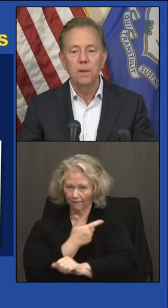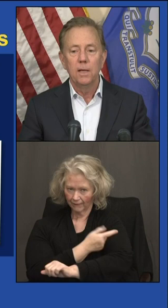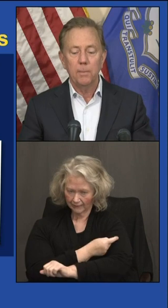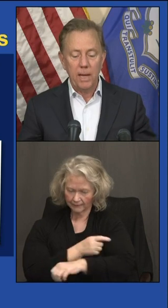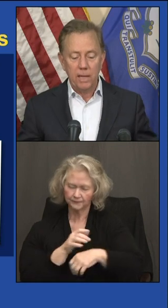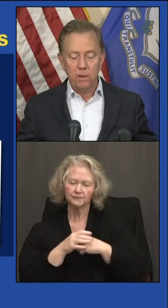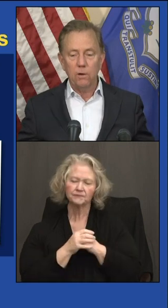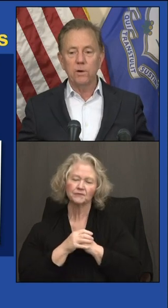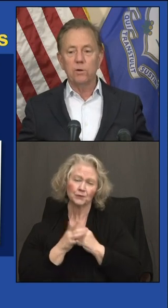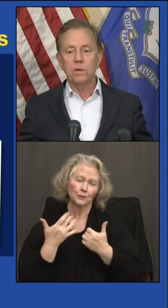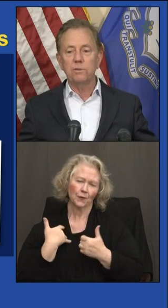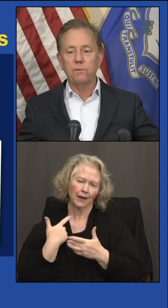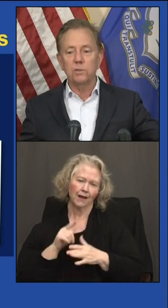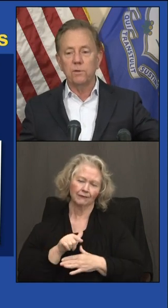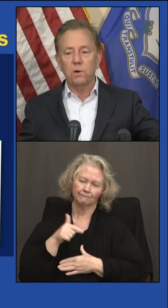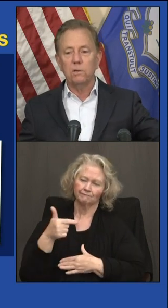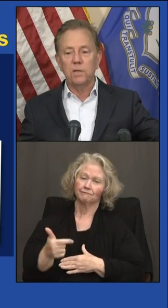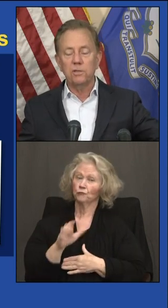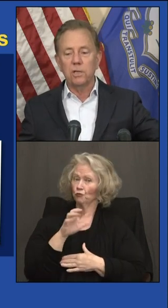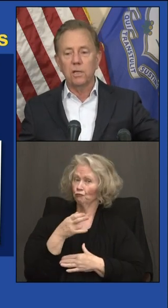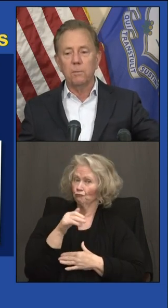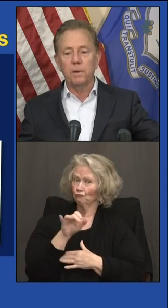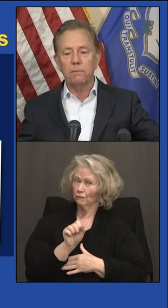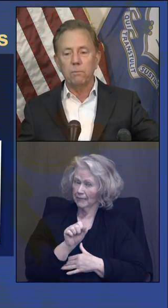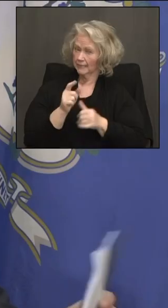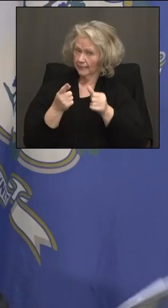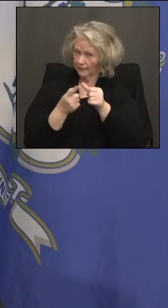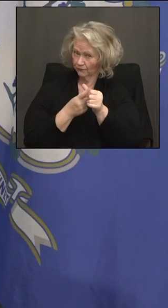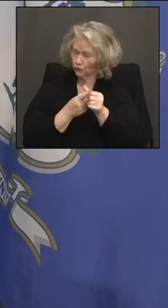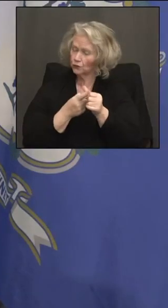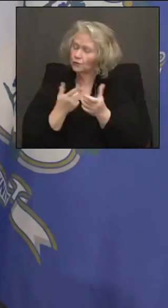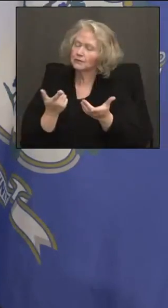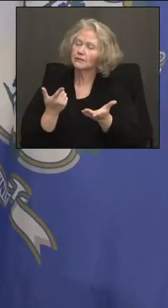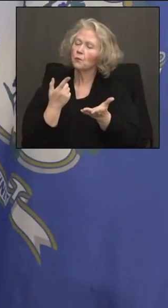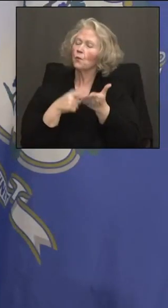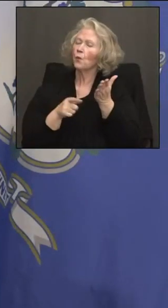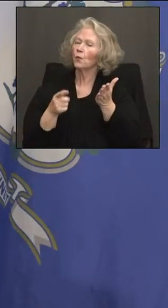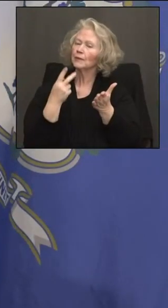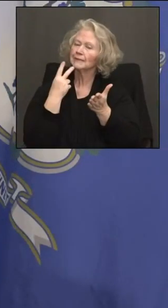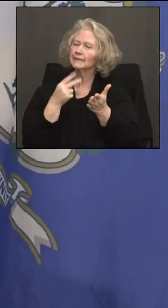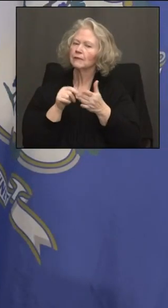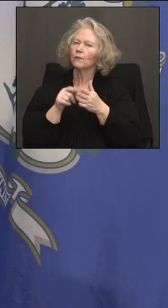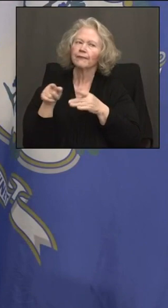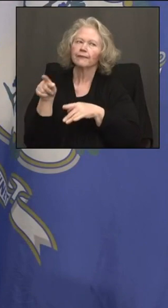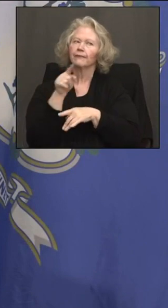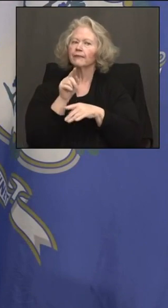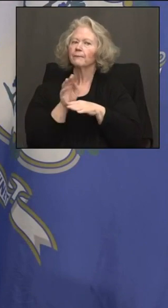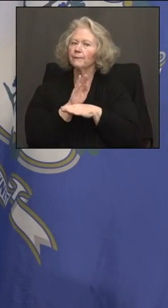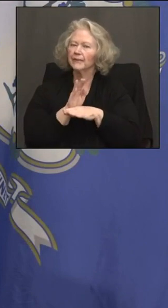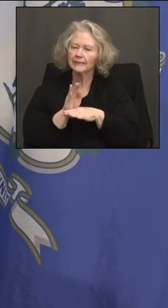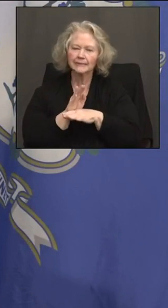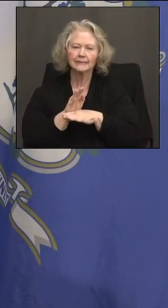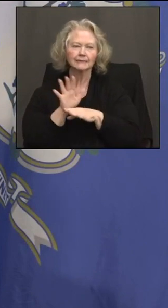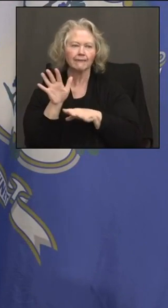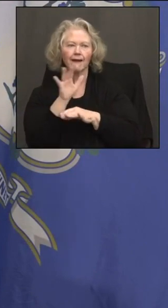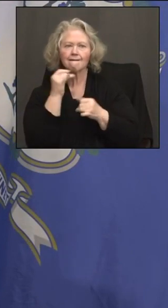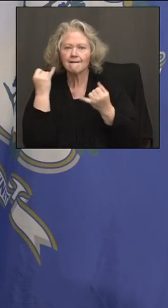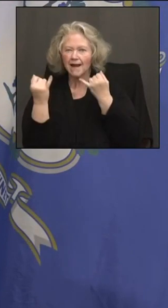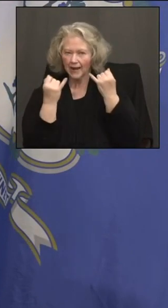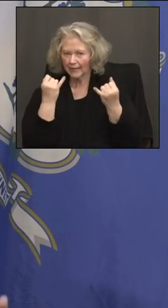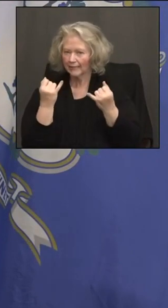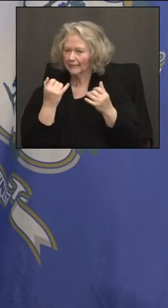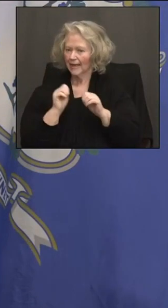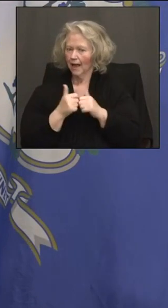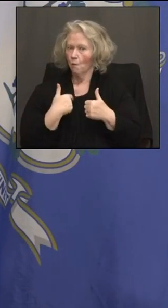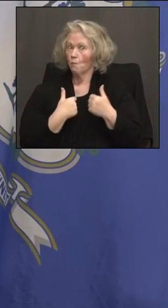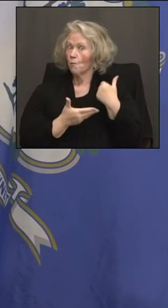hand it over to Chris. First of all, tell us a little bit what you see in terms of the businesses and what type of ideas we can help